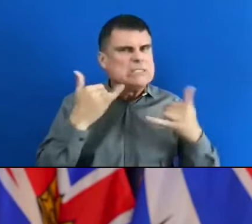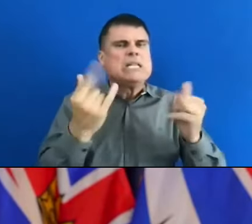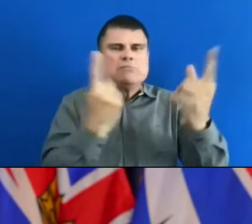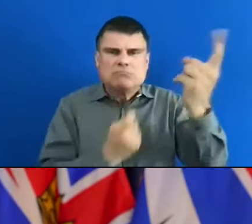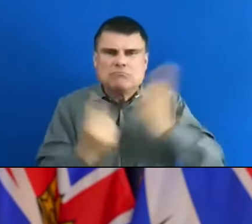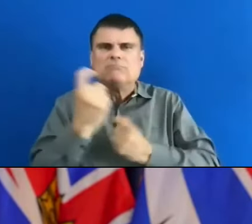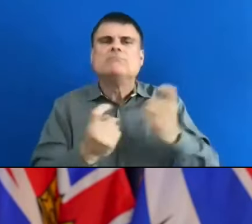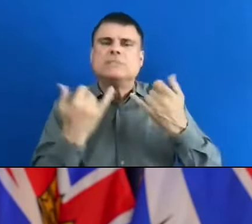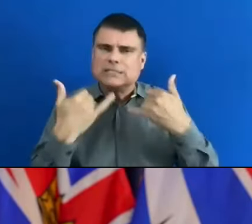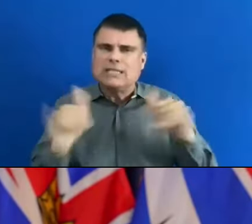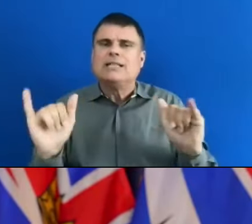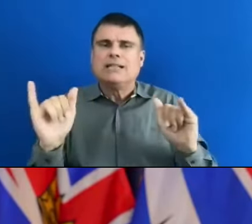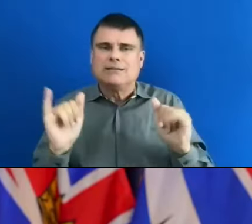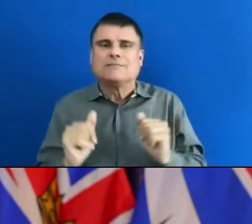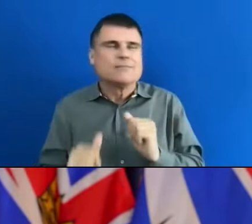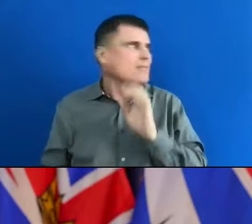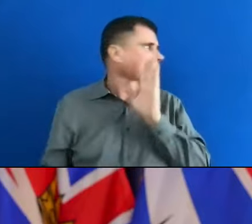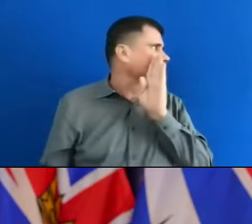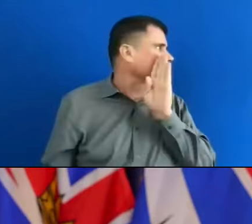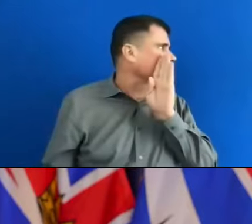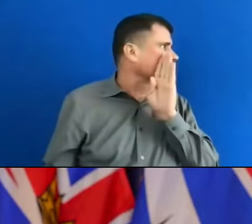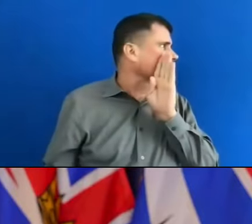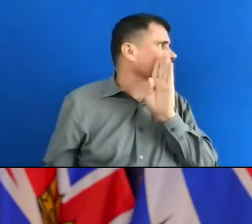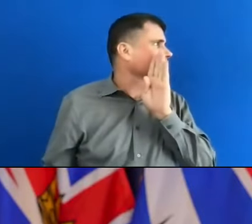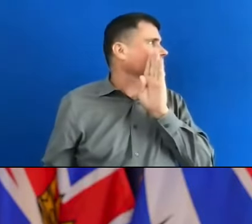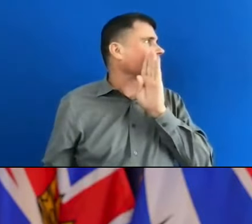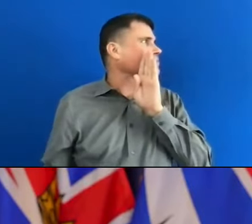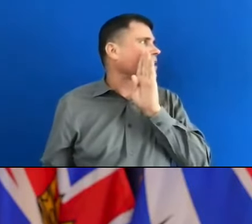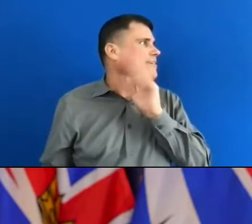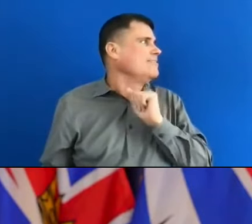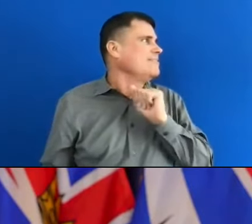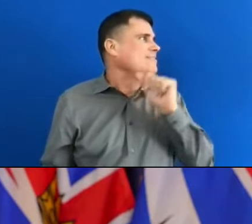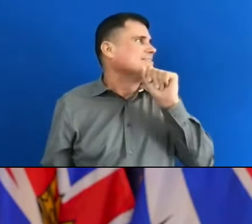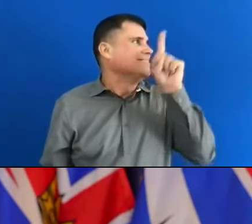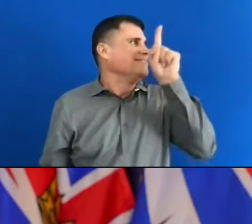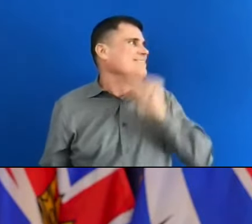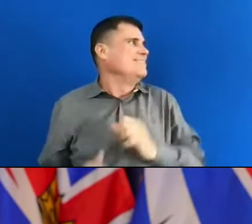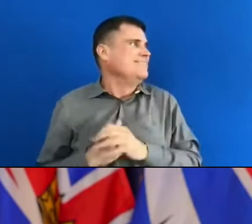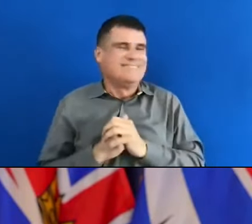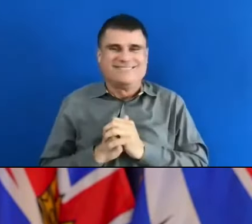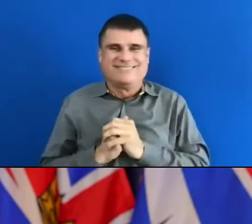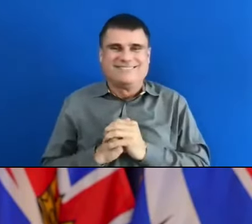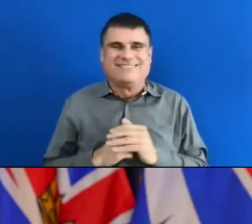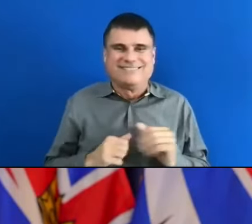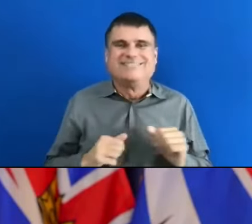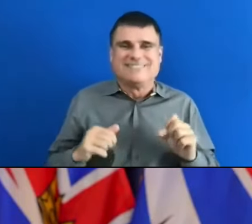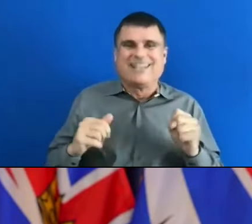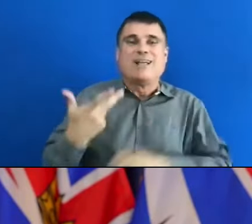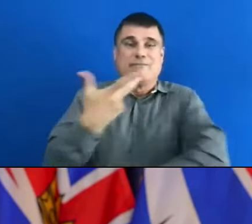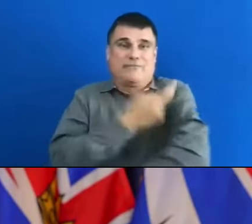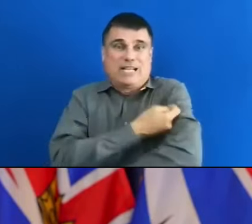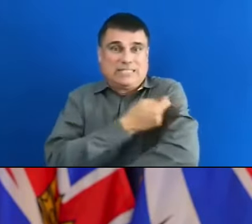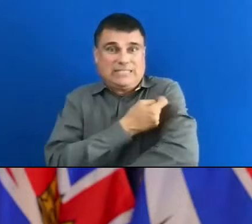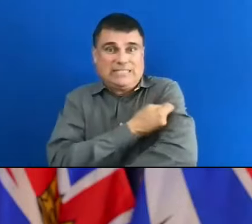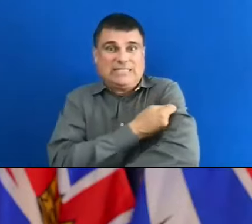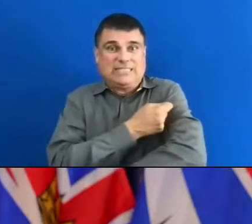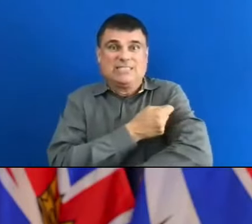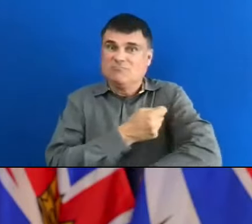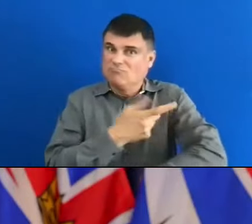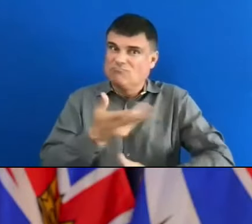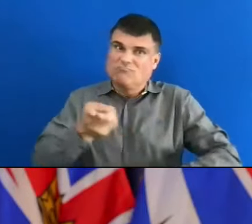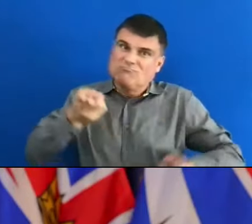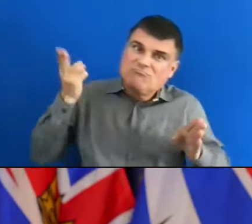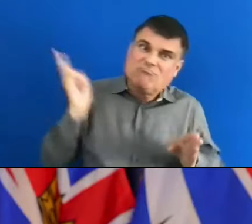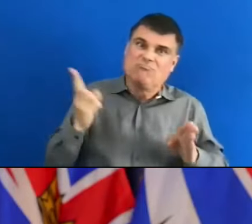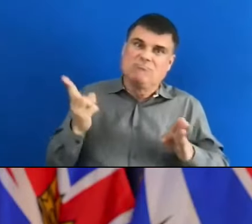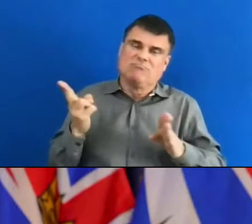is the largest immunization program in BC history that we are in the midst of. And we are going to continue to inform about all of these questions.